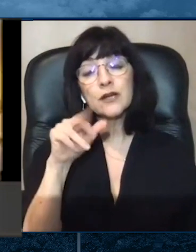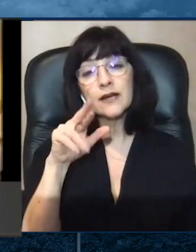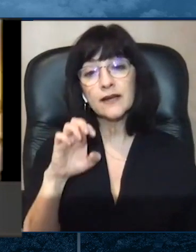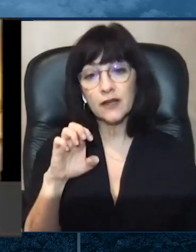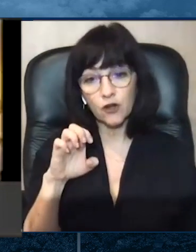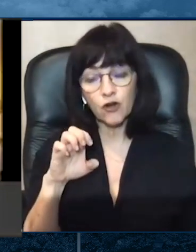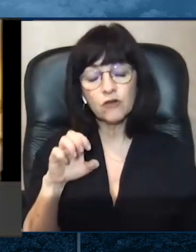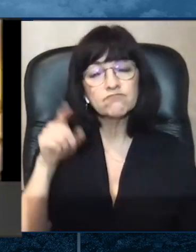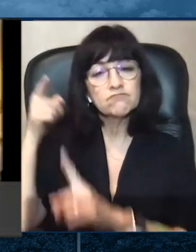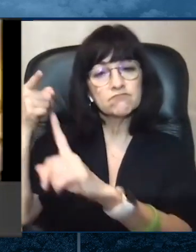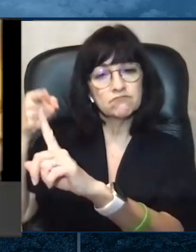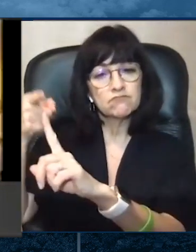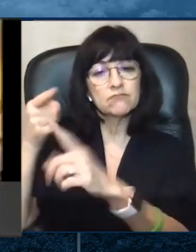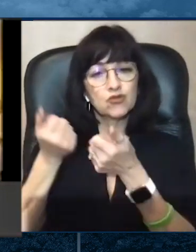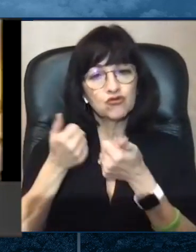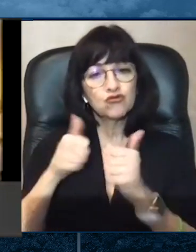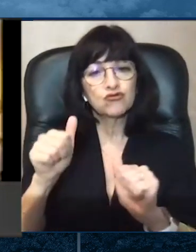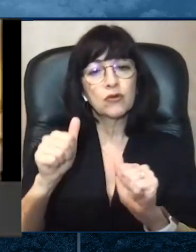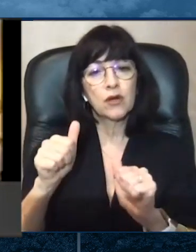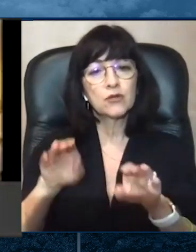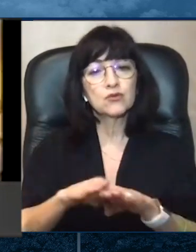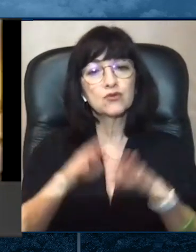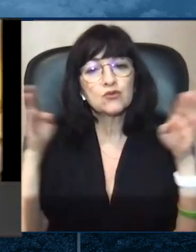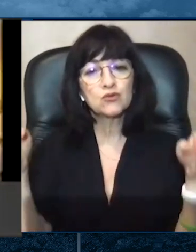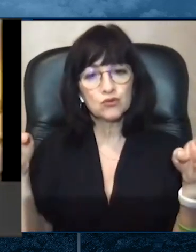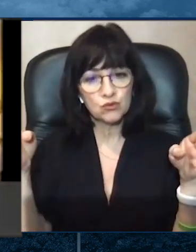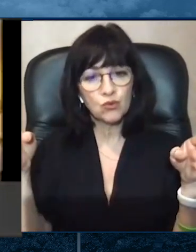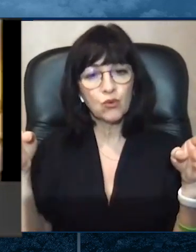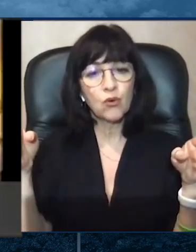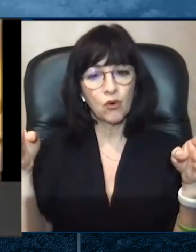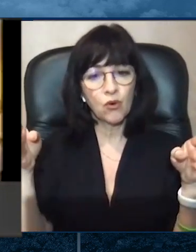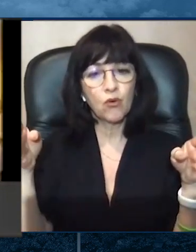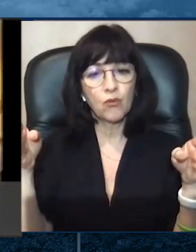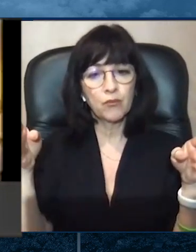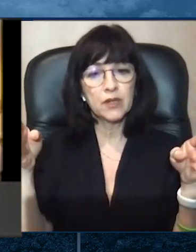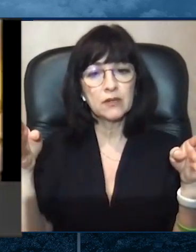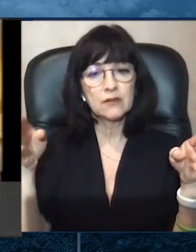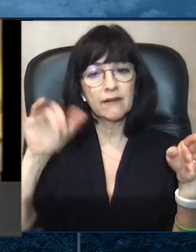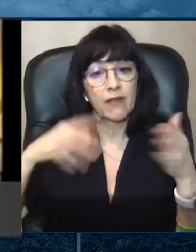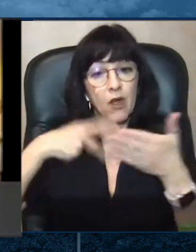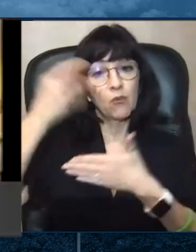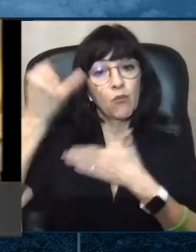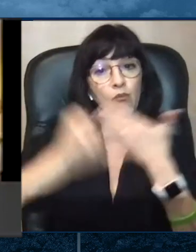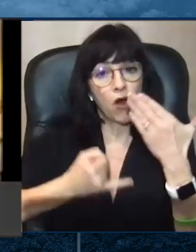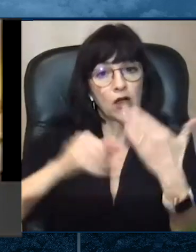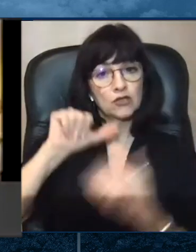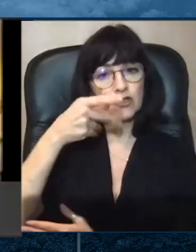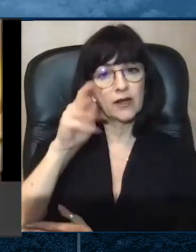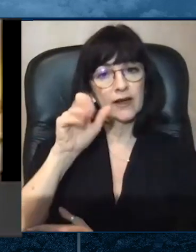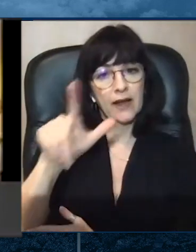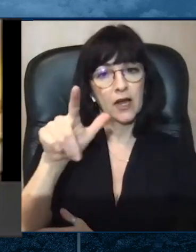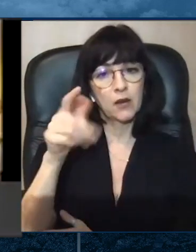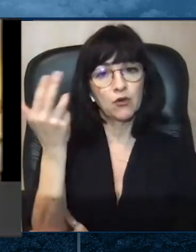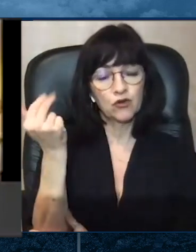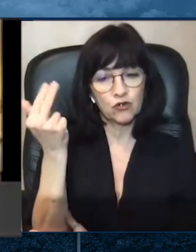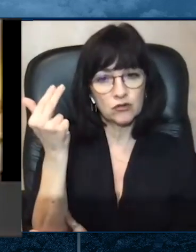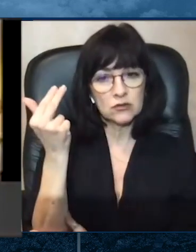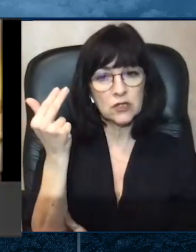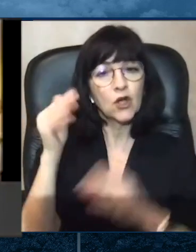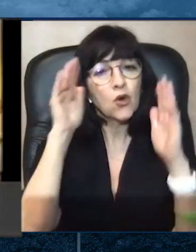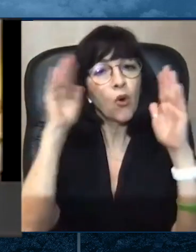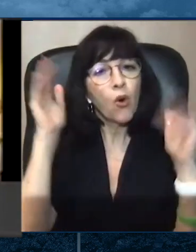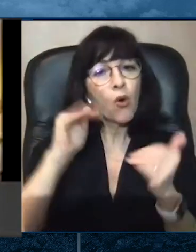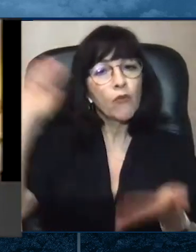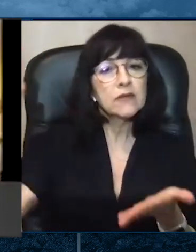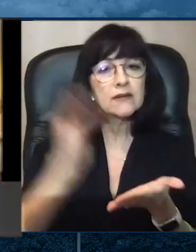Espero que este proyecto ayude a aliviar algunos de los temores que nuestra comunidad tiene. Y porque